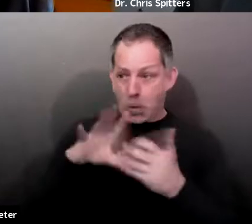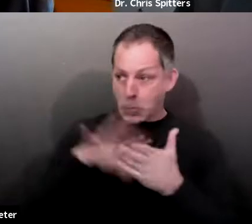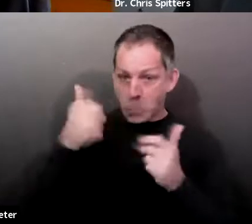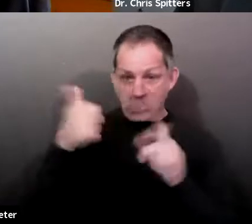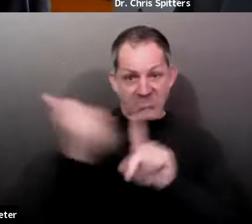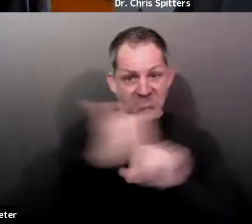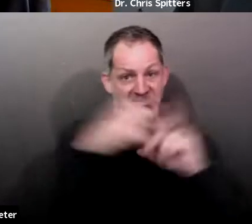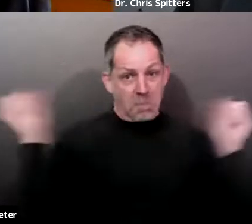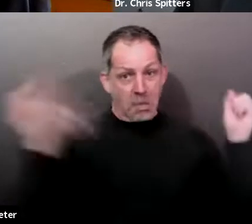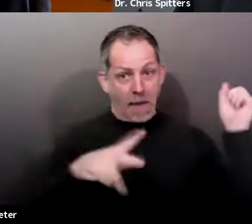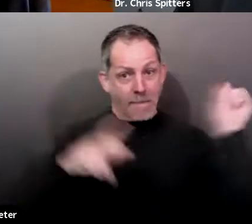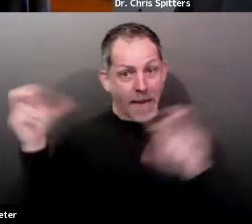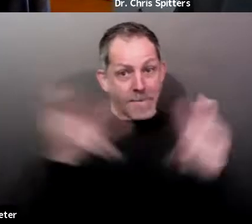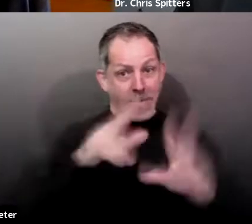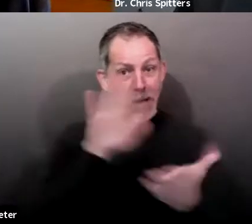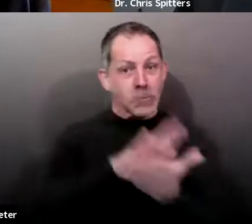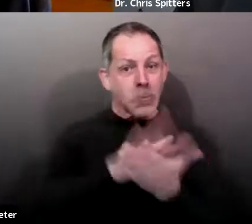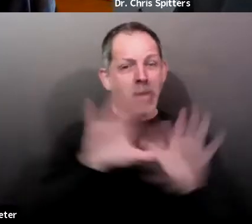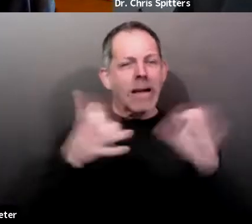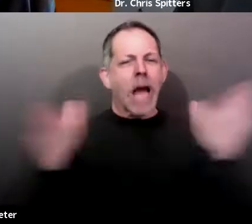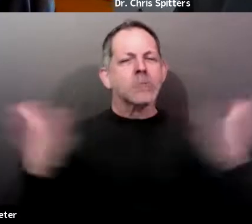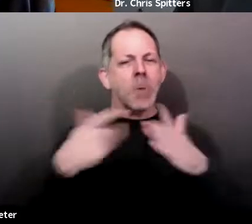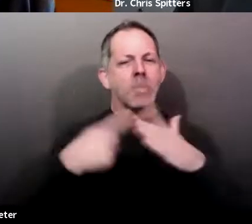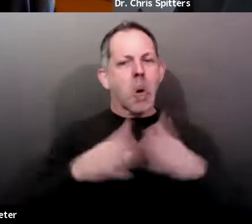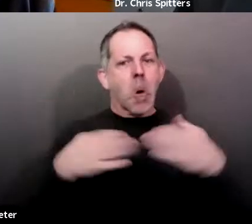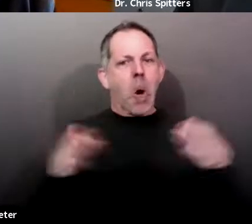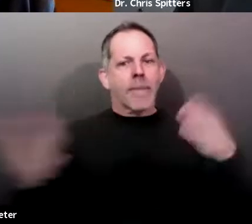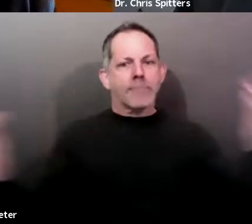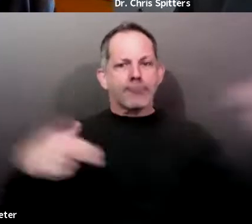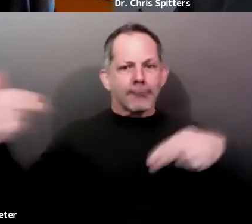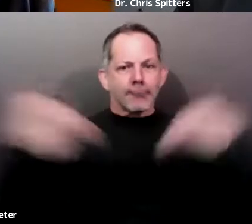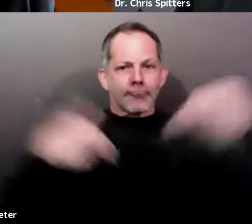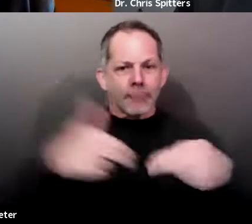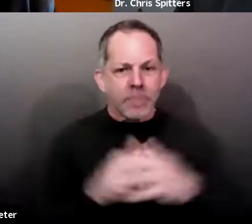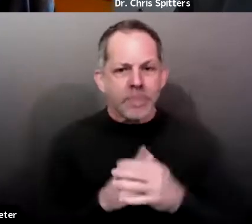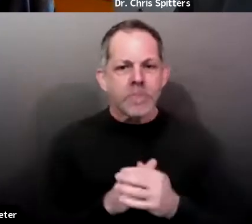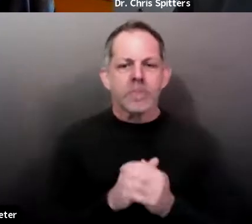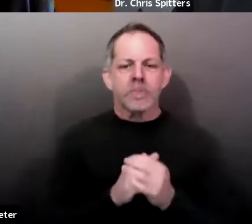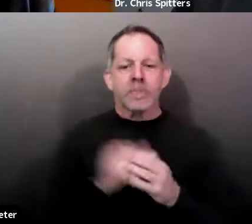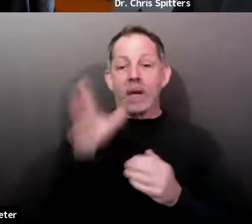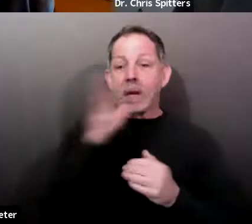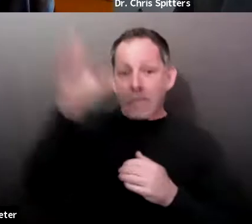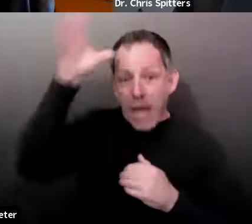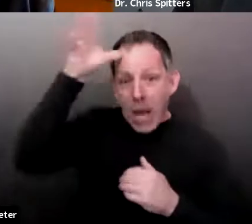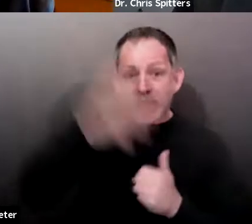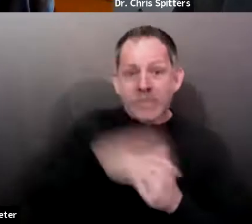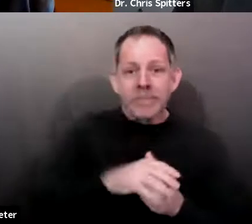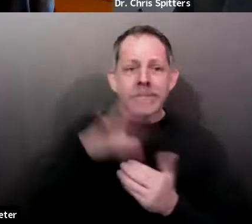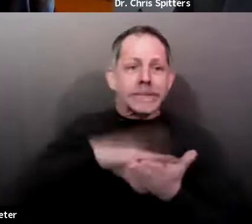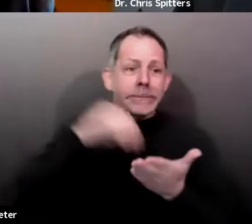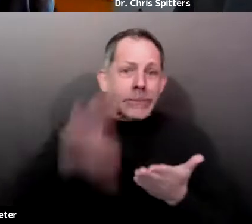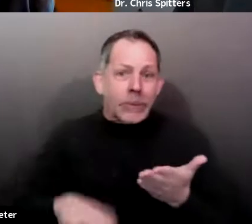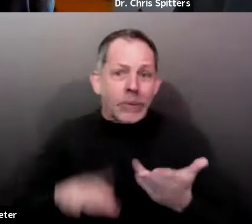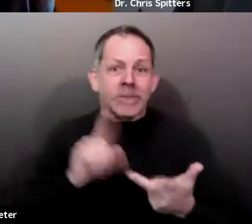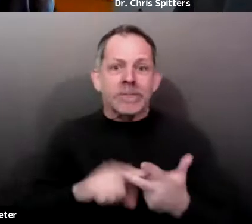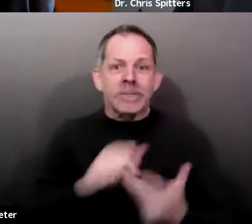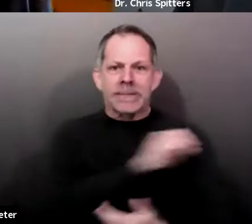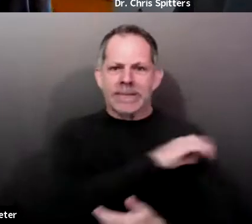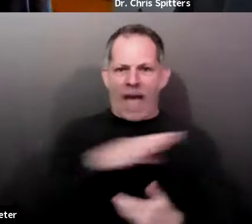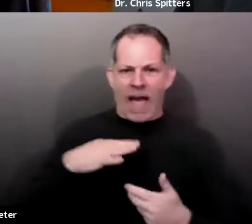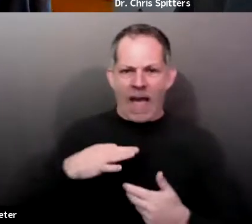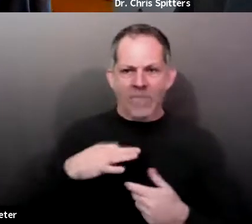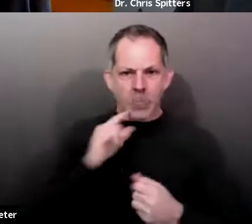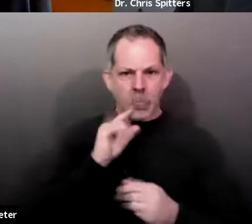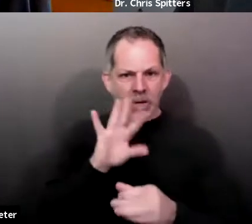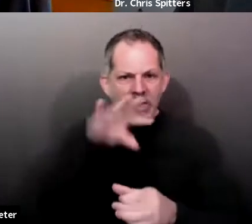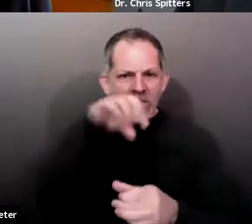that the parents, the students, the staff, and the faculty are engaging in those prevention measures that have been